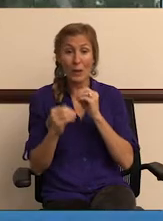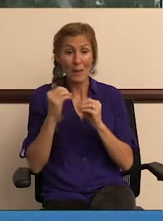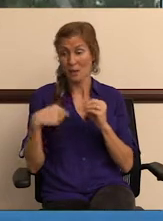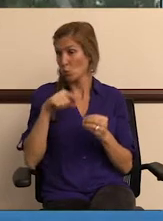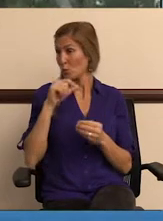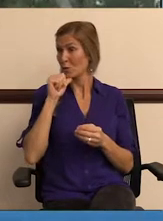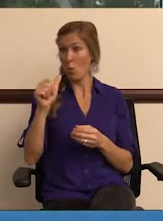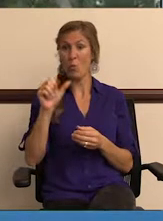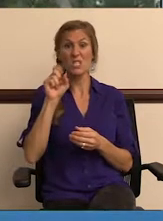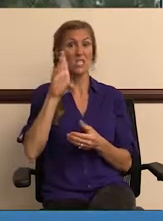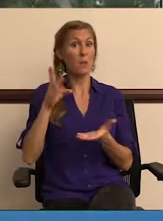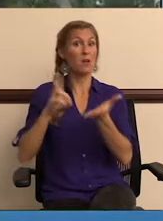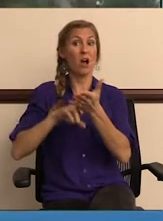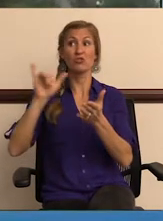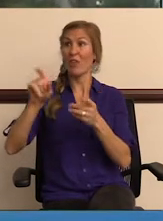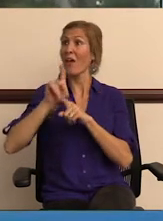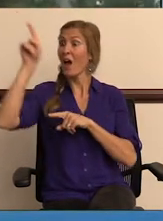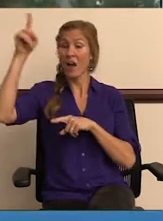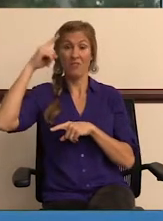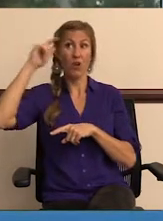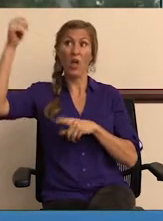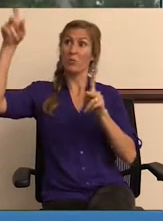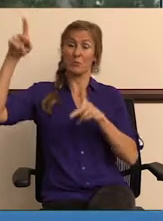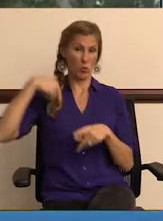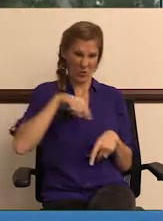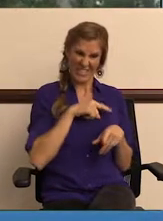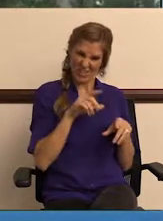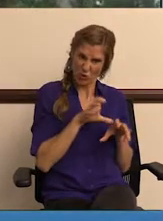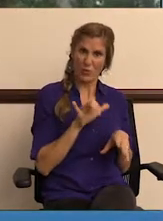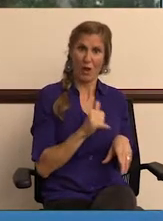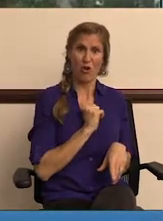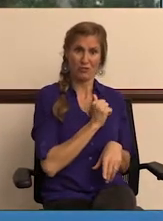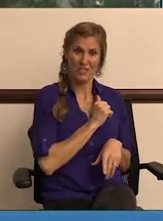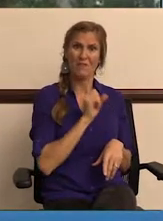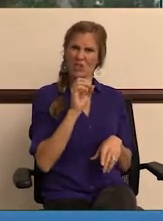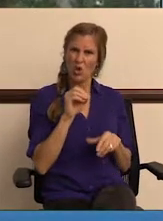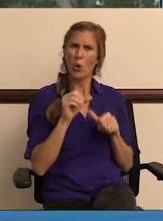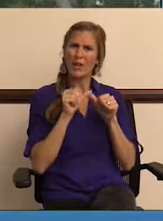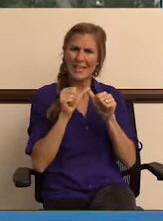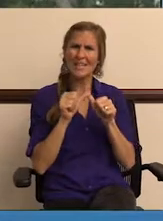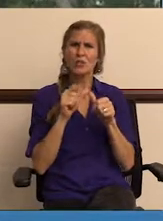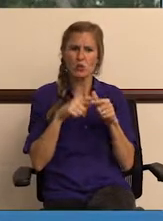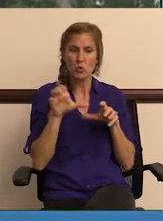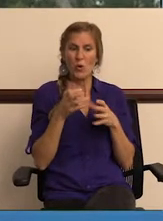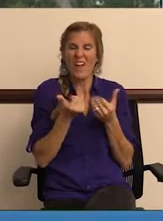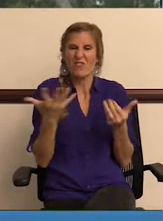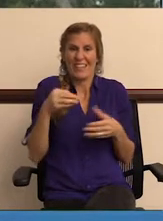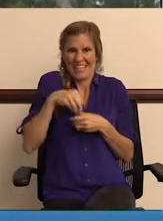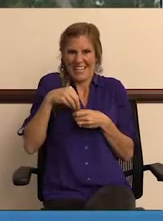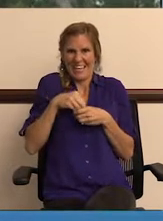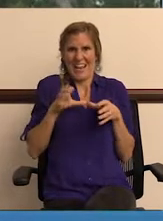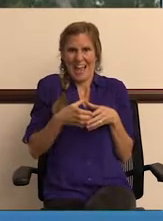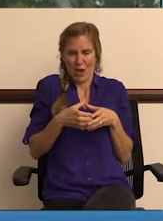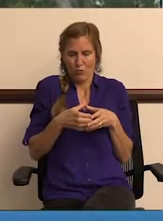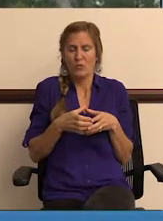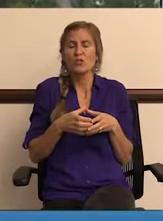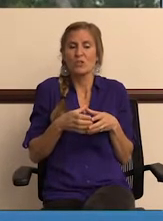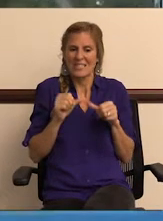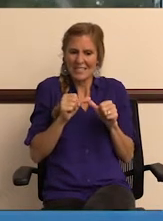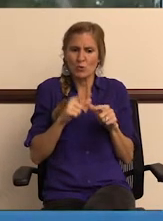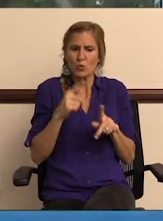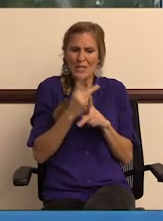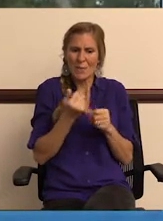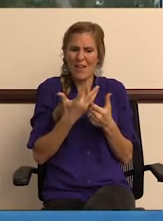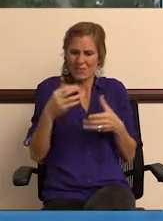repair in-house. We no longer subcontract that out either. So it's continuing to identify the talent that's in-house so we can continue